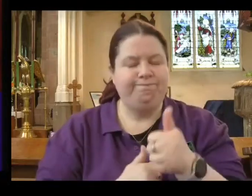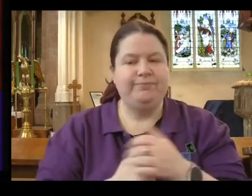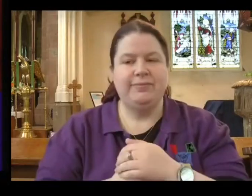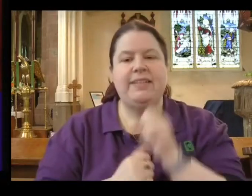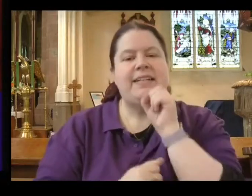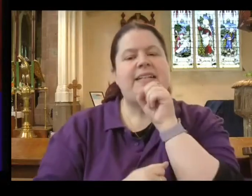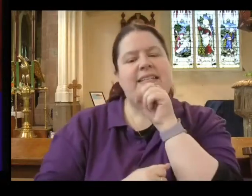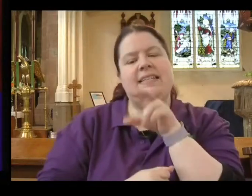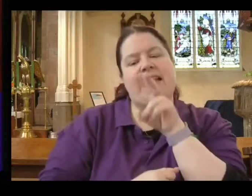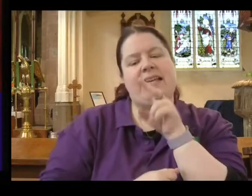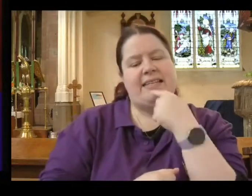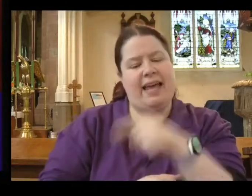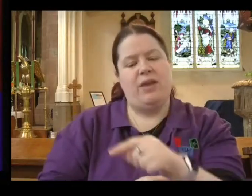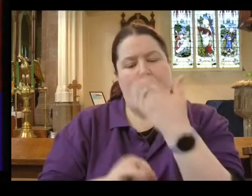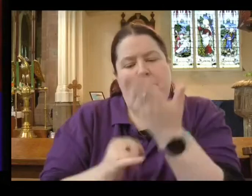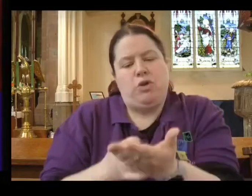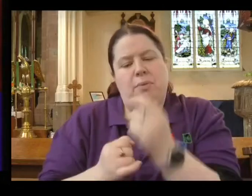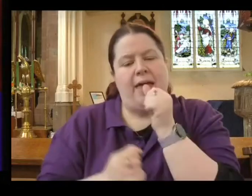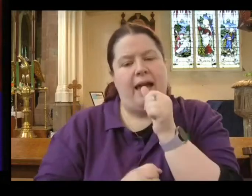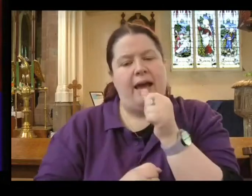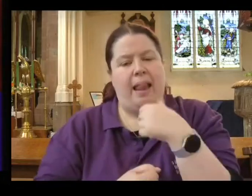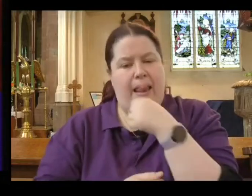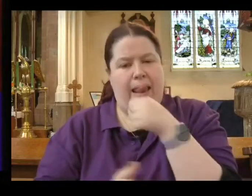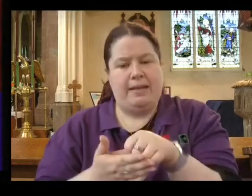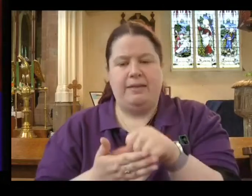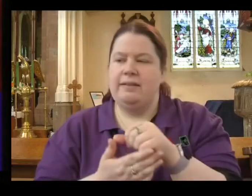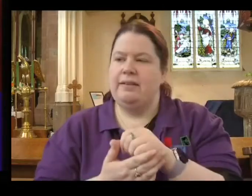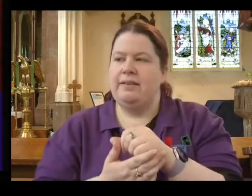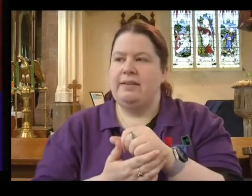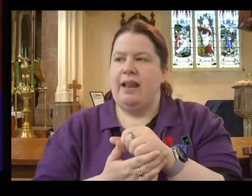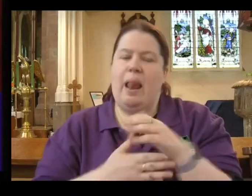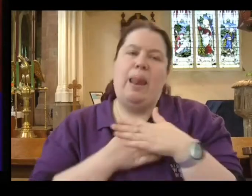write at the bottom of their letters? Love and hisses.